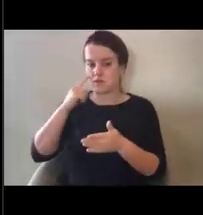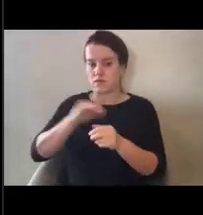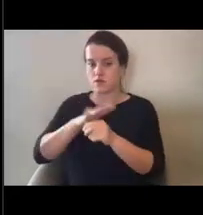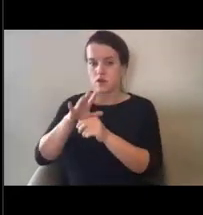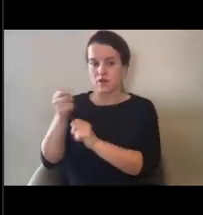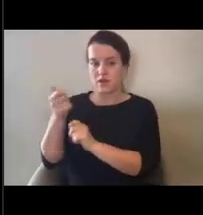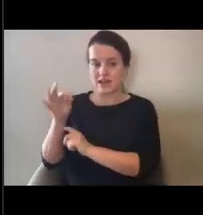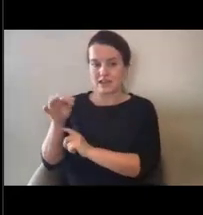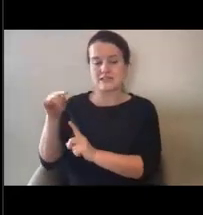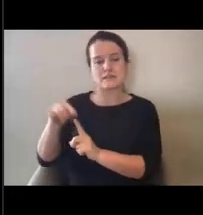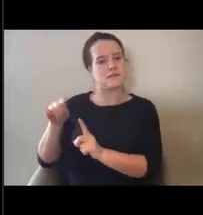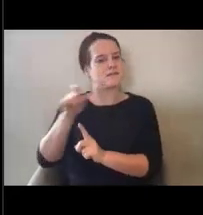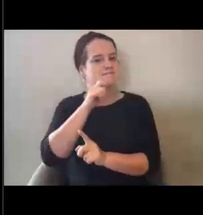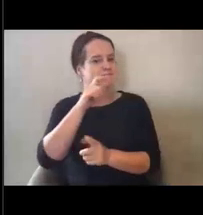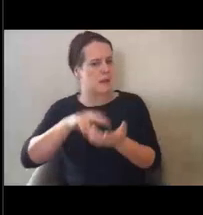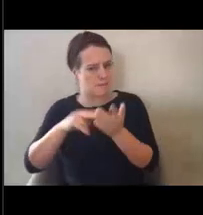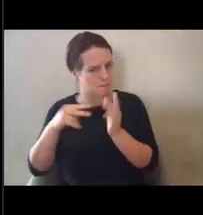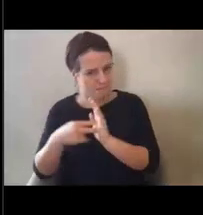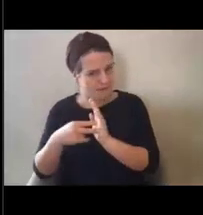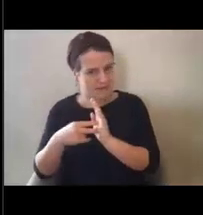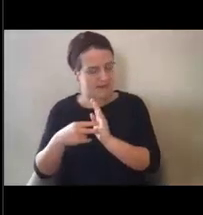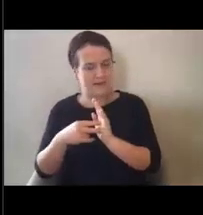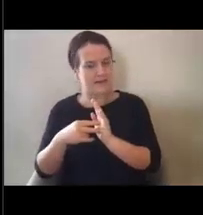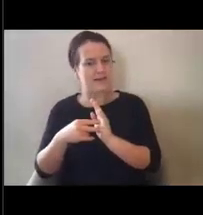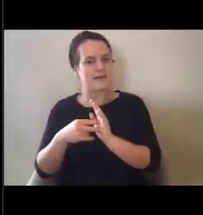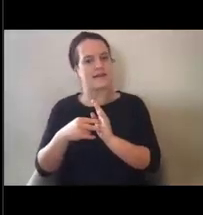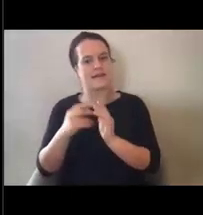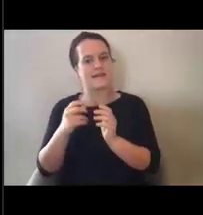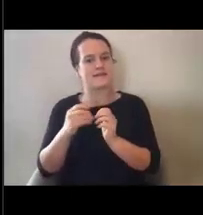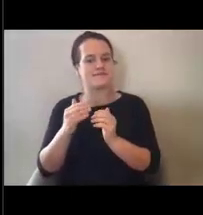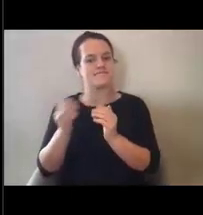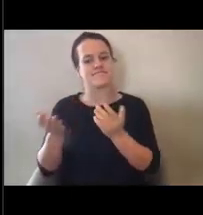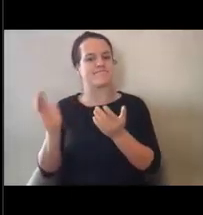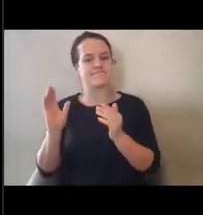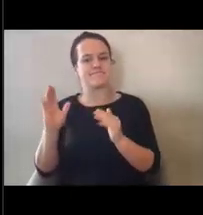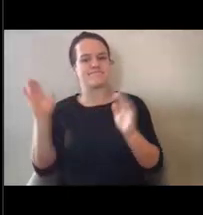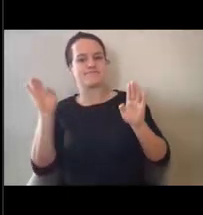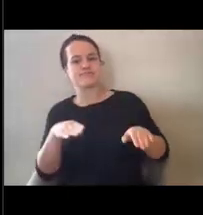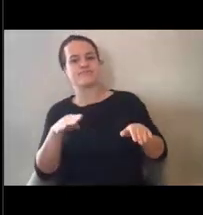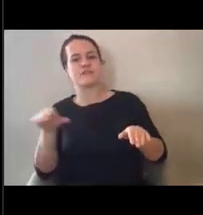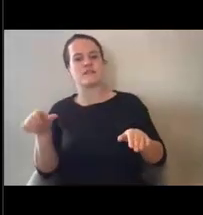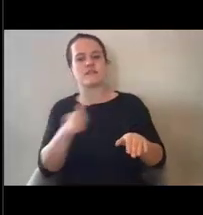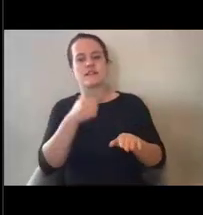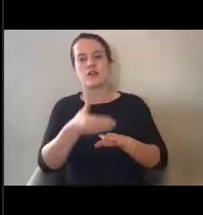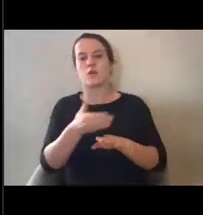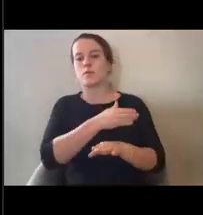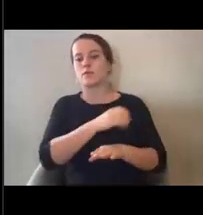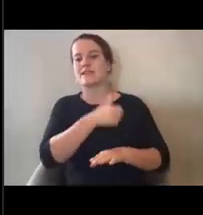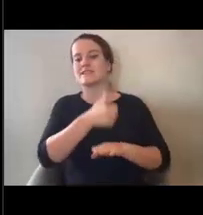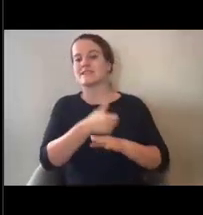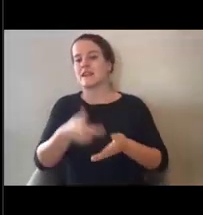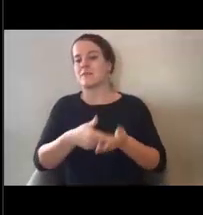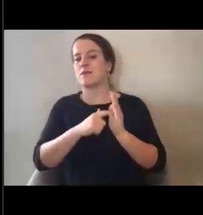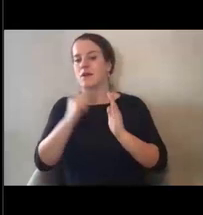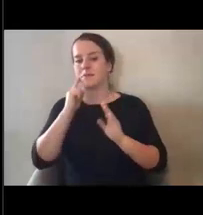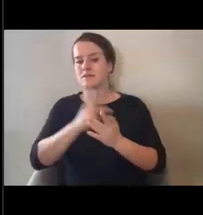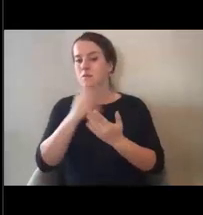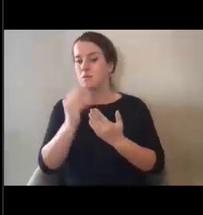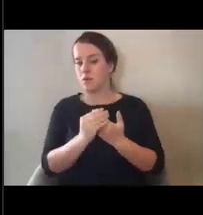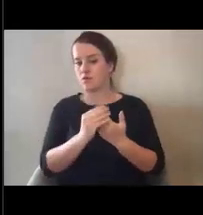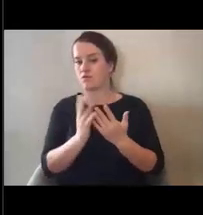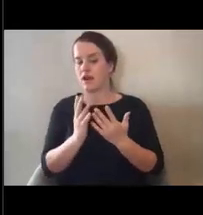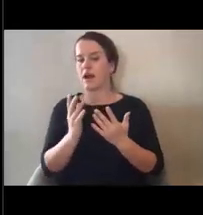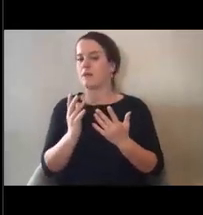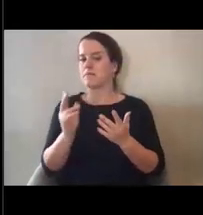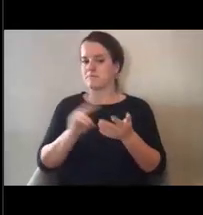that doesn't necessarily supersede our other preexisting program requirements. And that is something